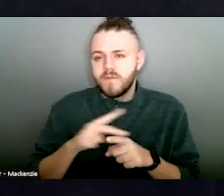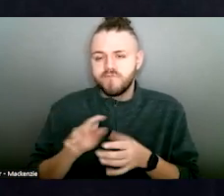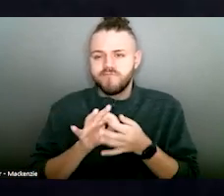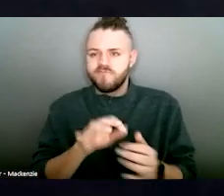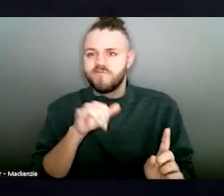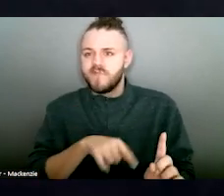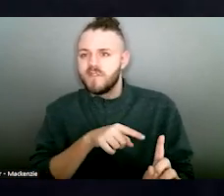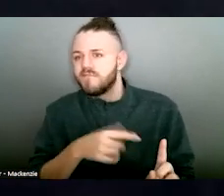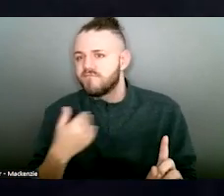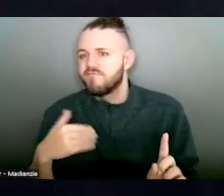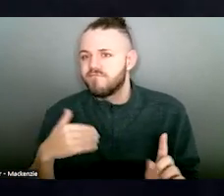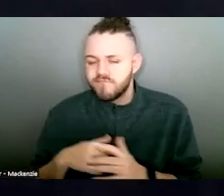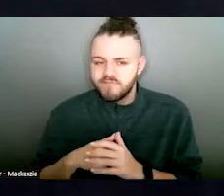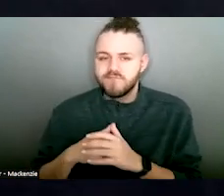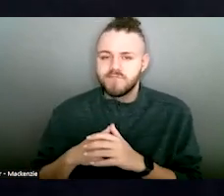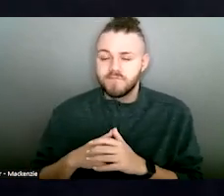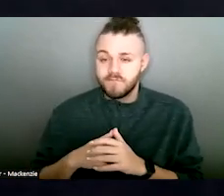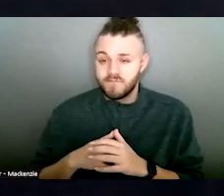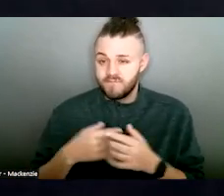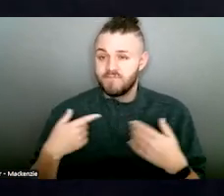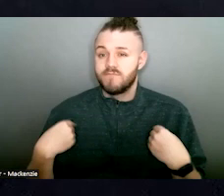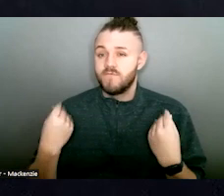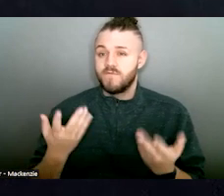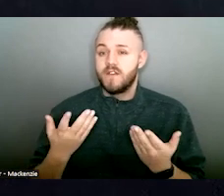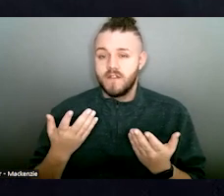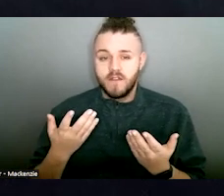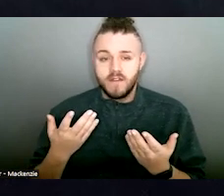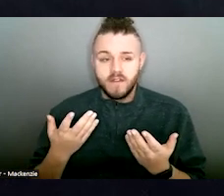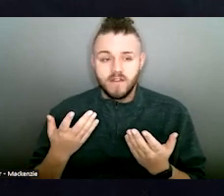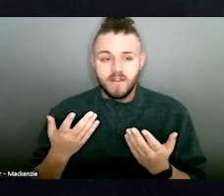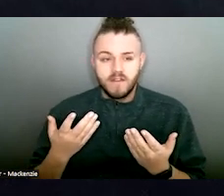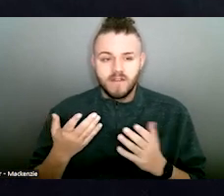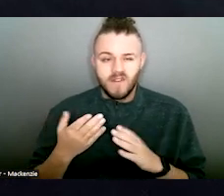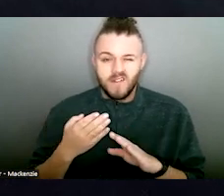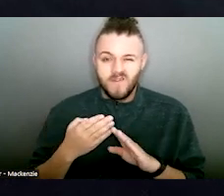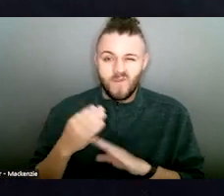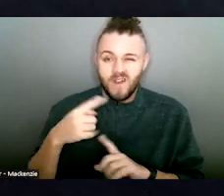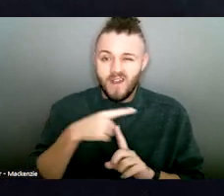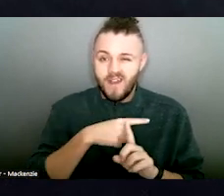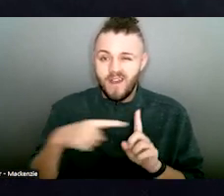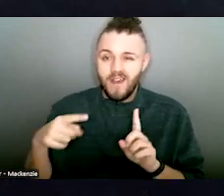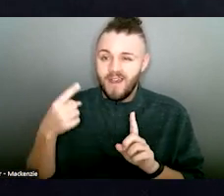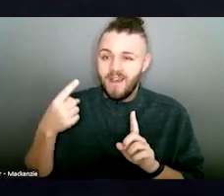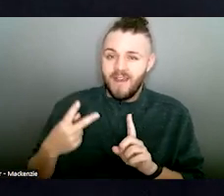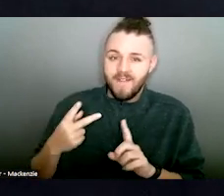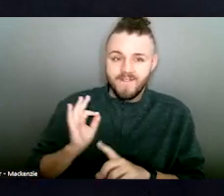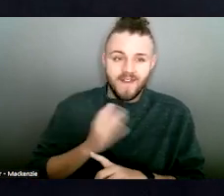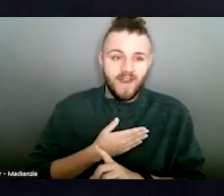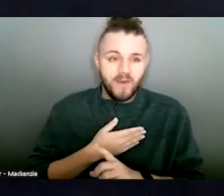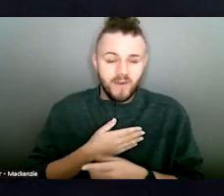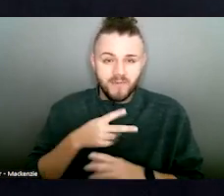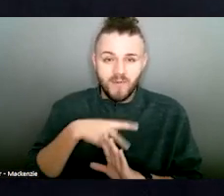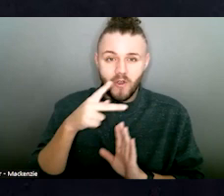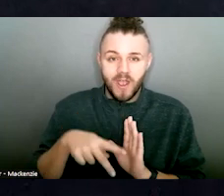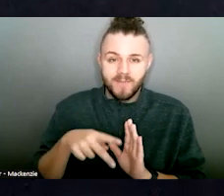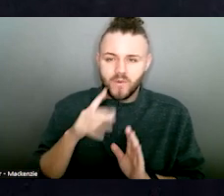So in order to provide emergency services, more than half of our program eliminated or cut